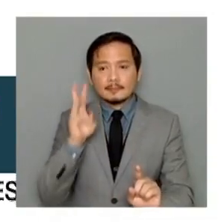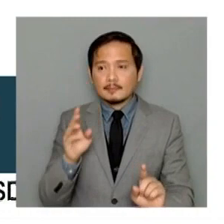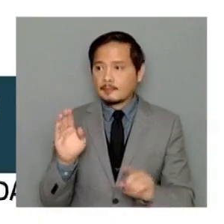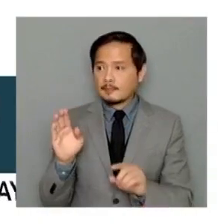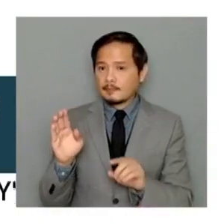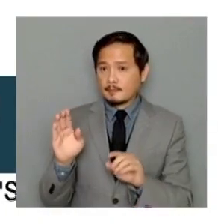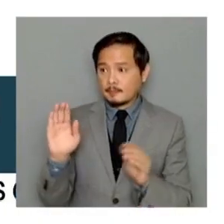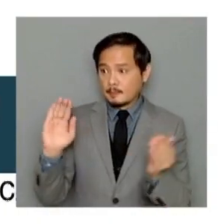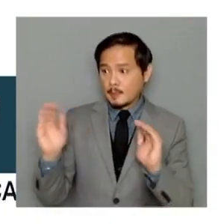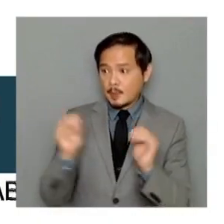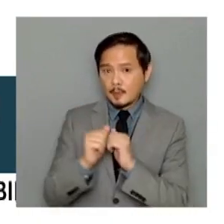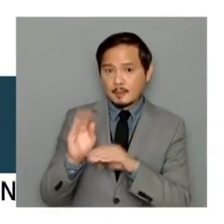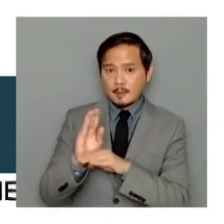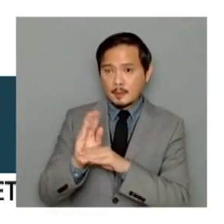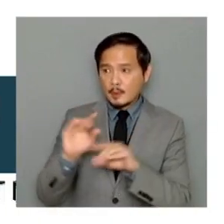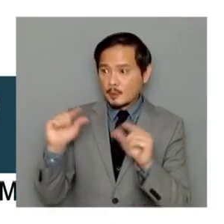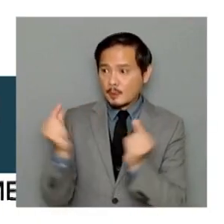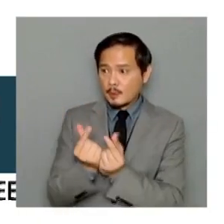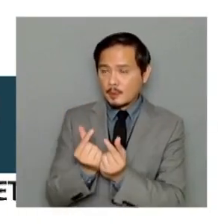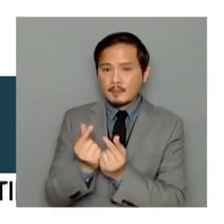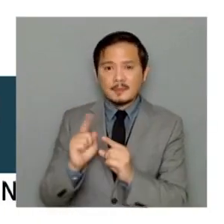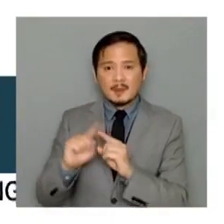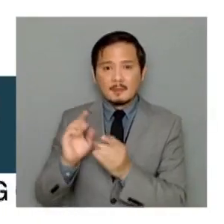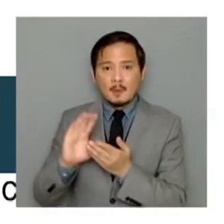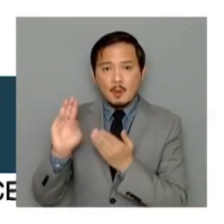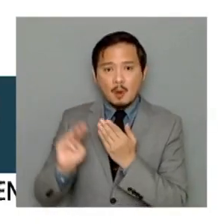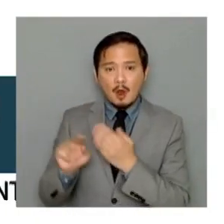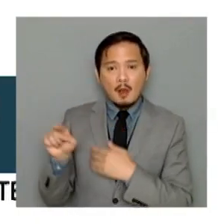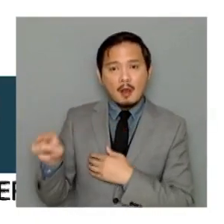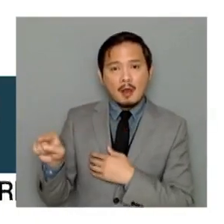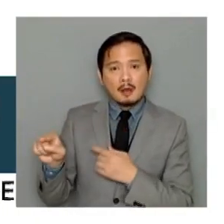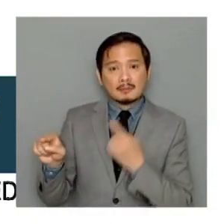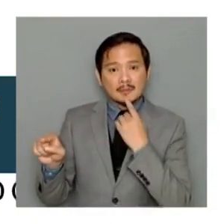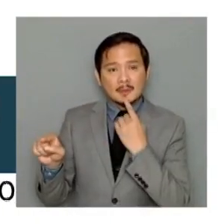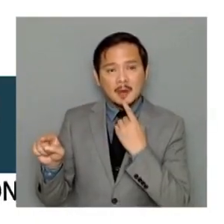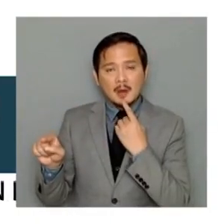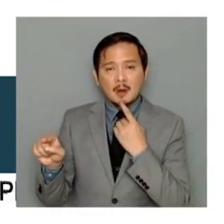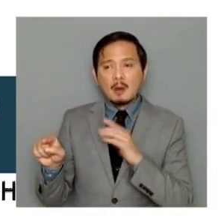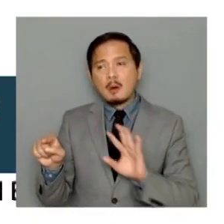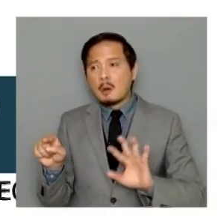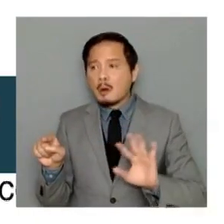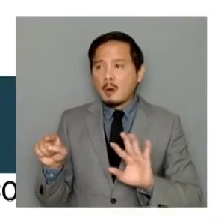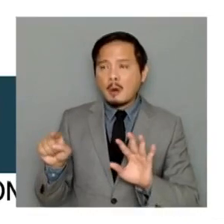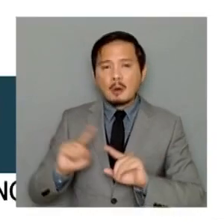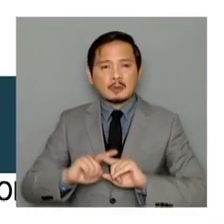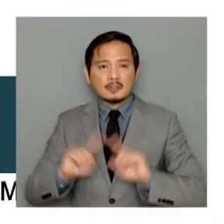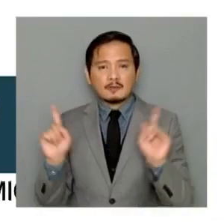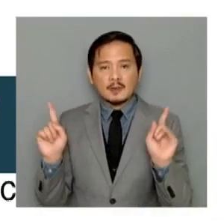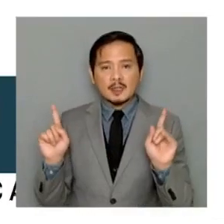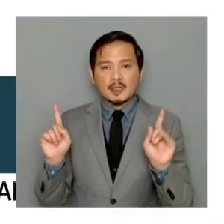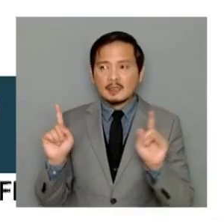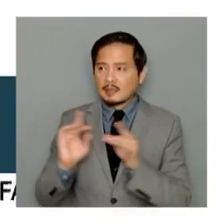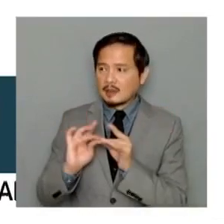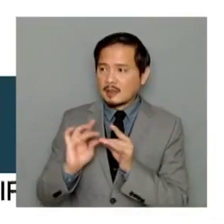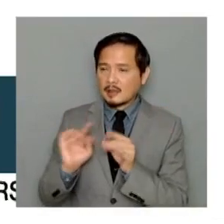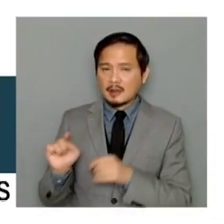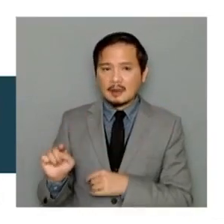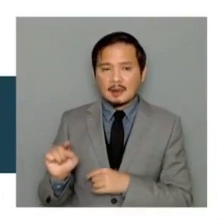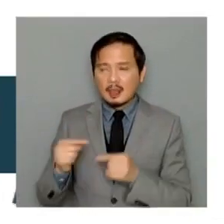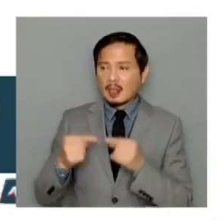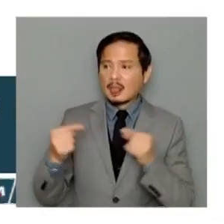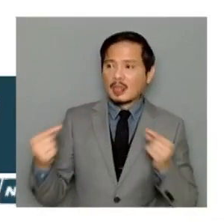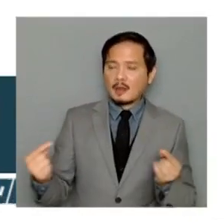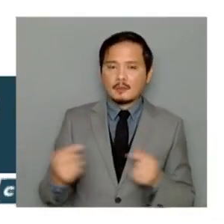what the proponents of the projects will most likely be projecting. So we hope for an open